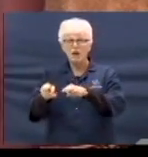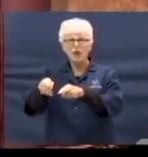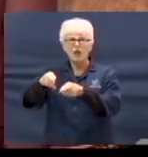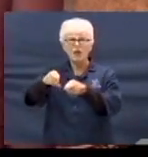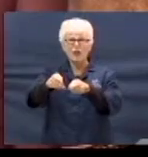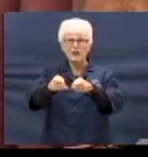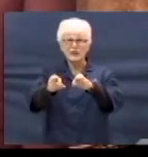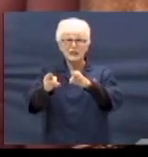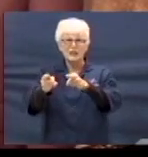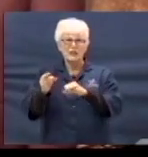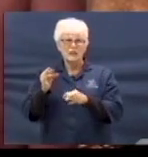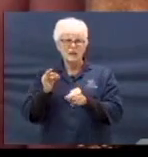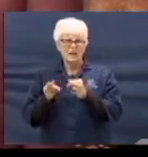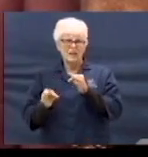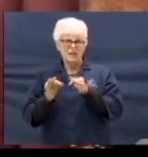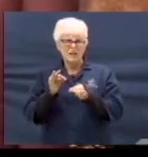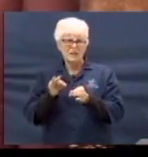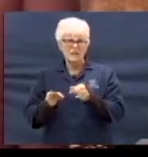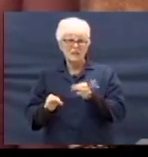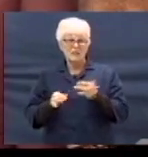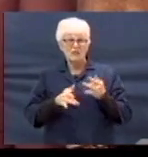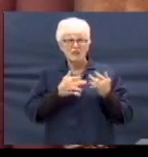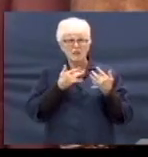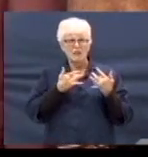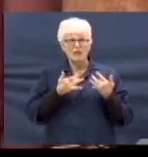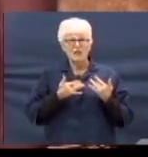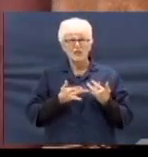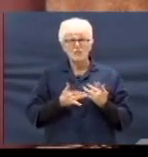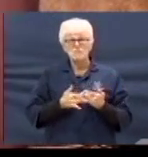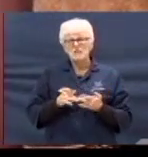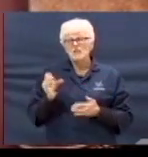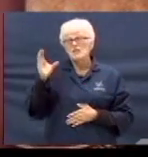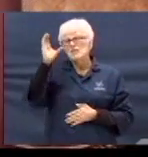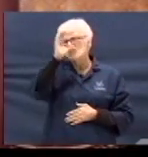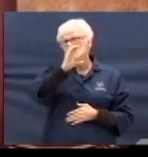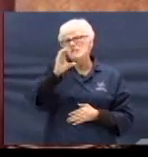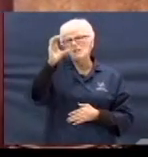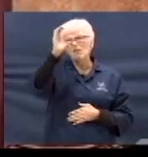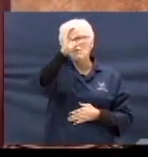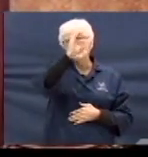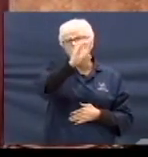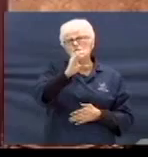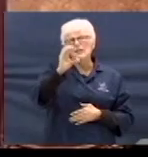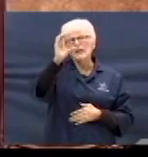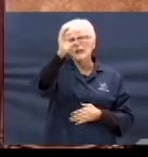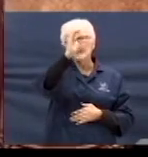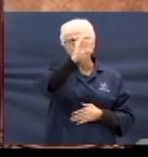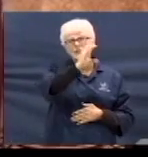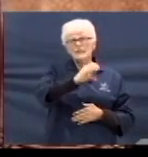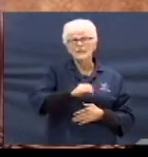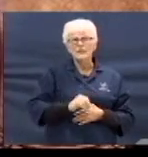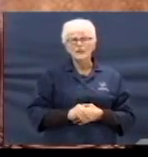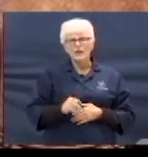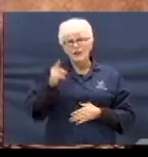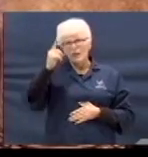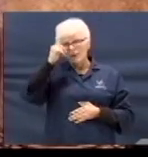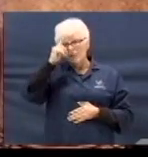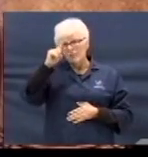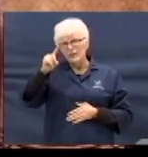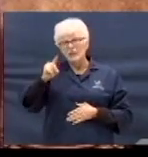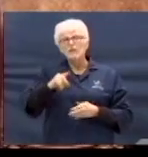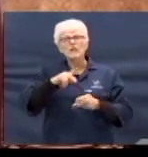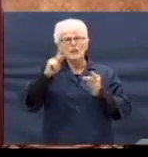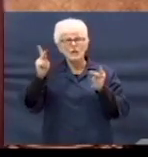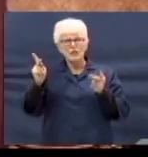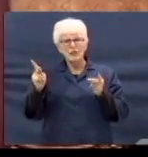If your heart's been searching for a